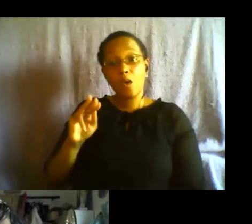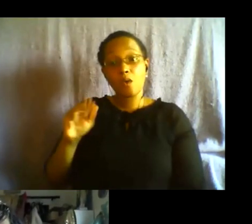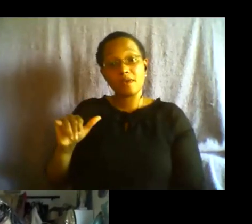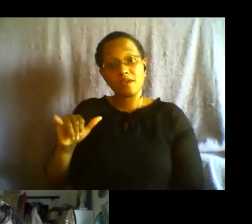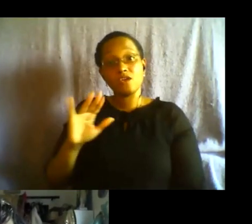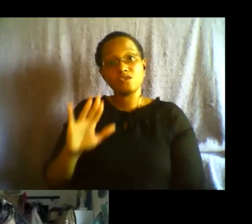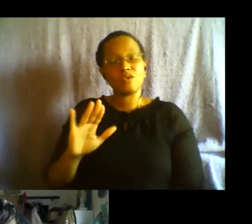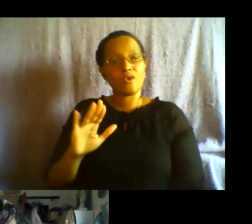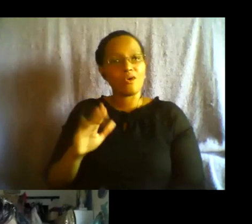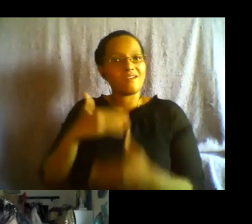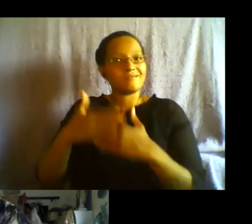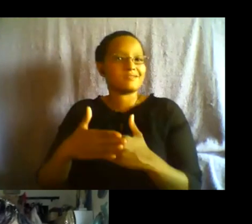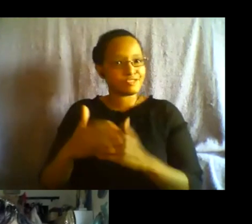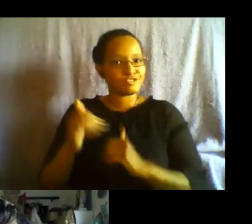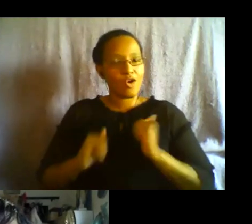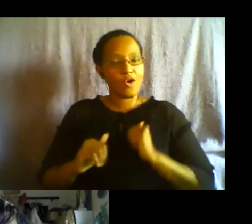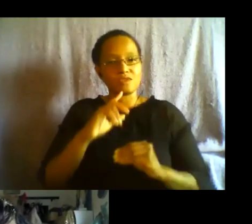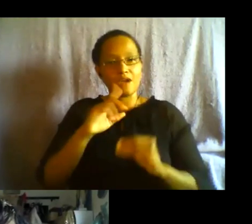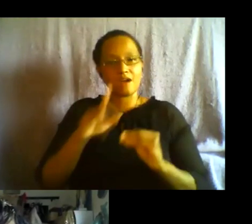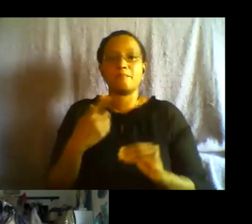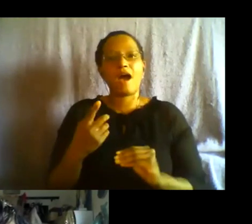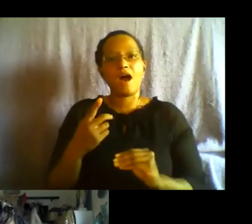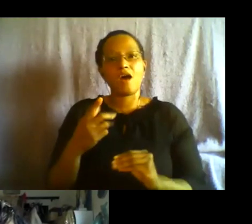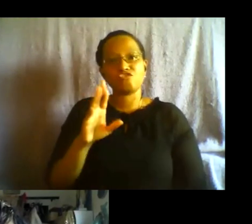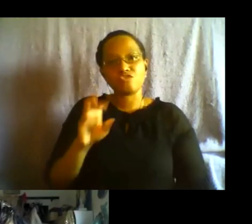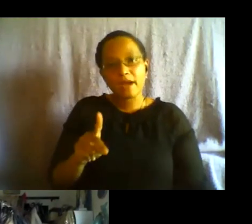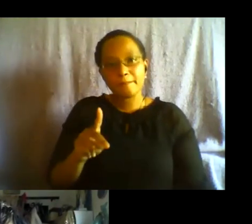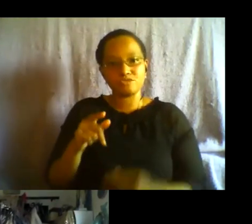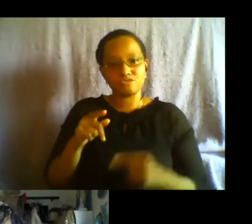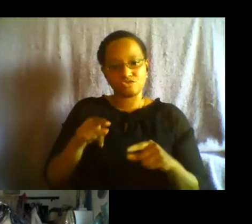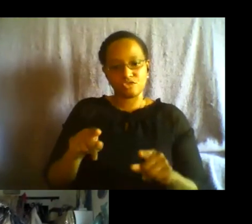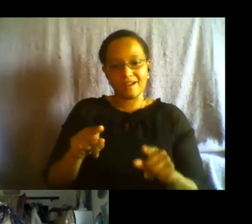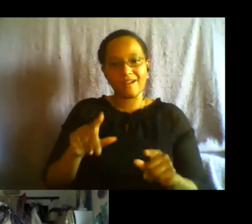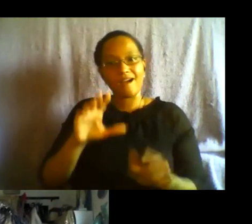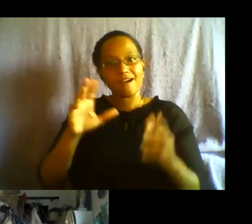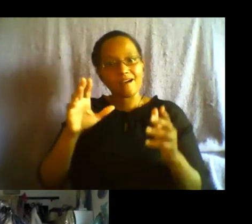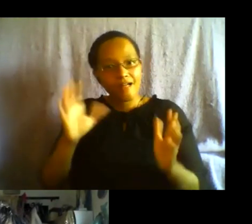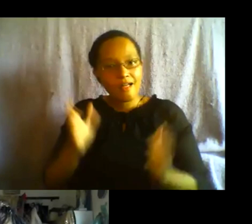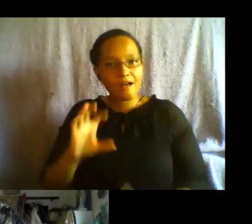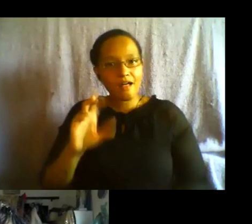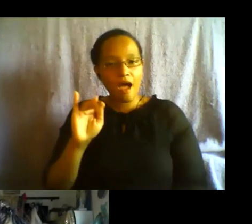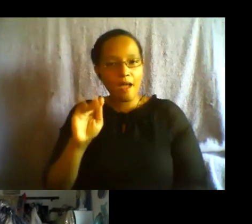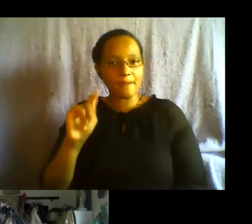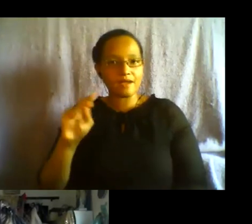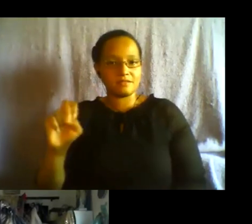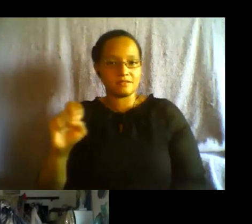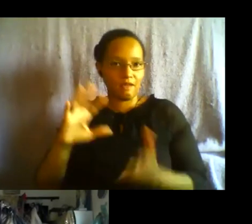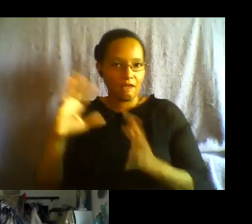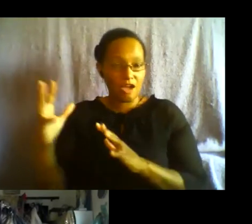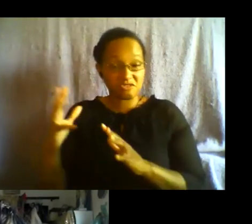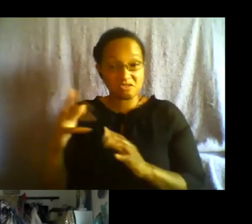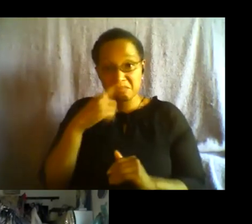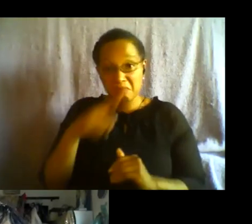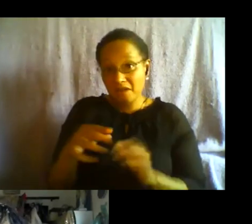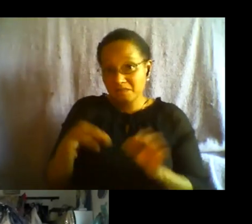you share a little bit about how and why that topic was selected and maybe give us a little glimpse into what you're planning for your